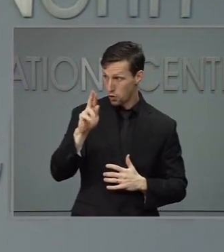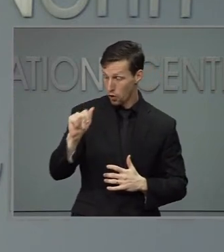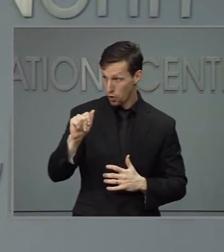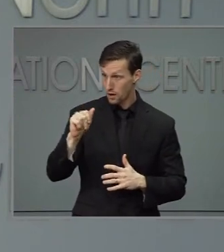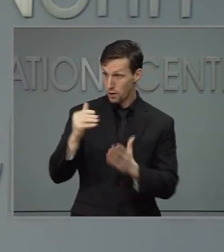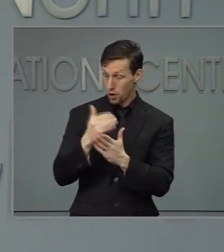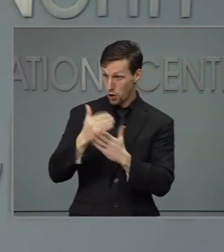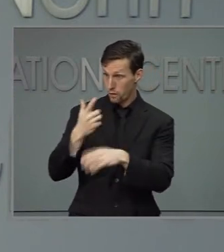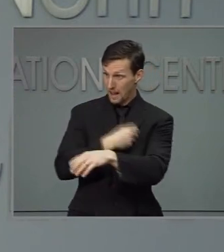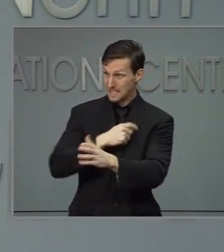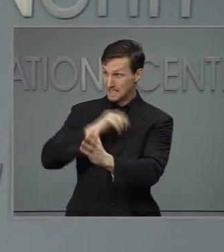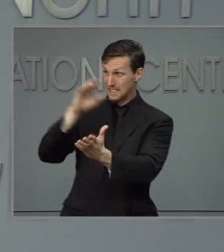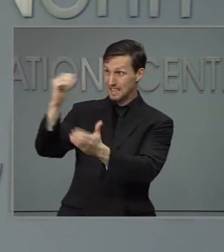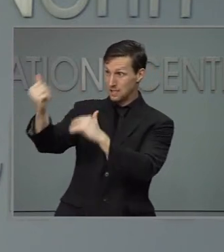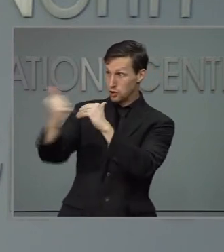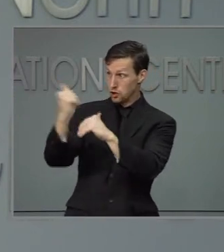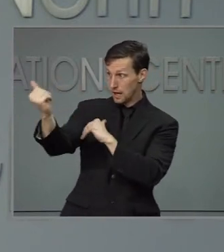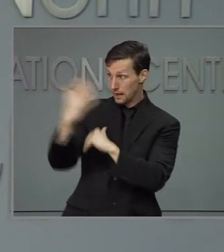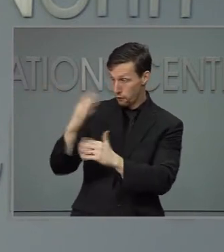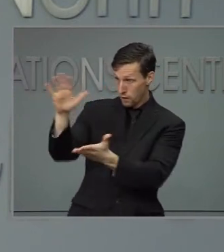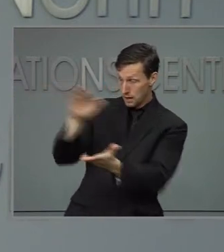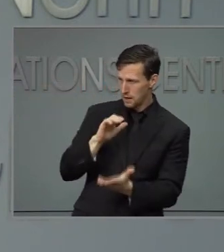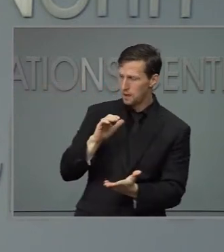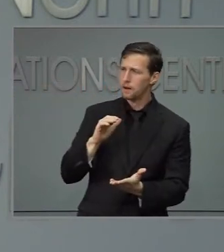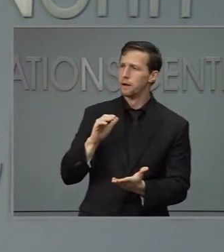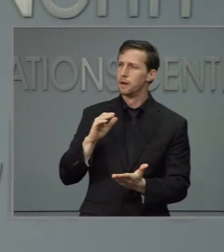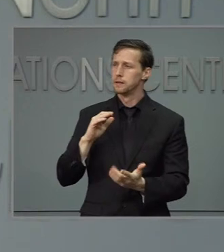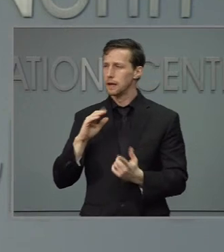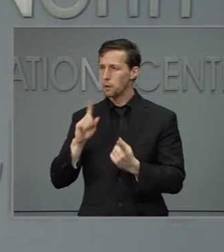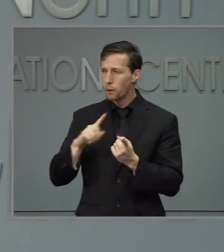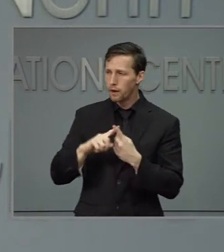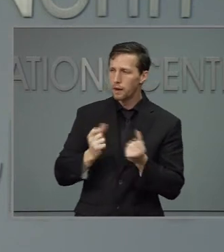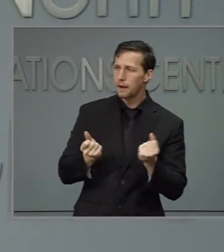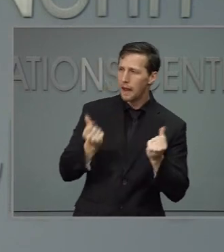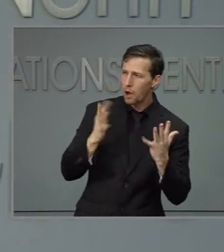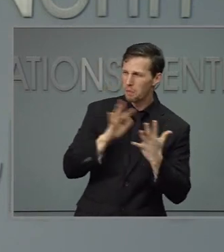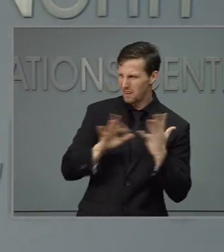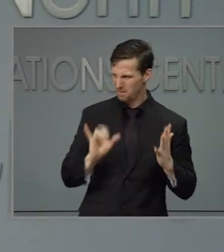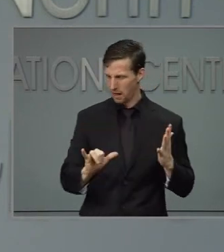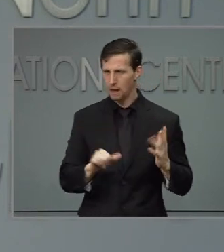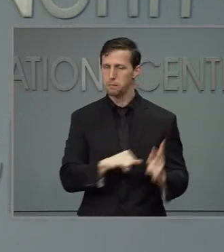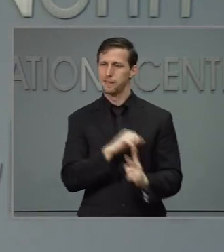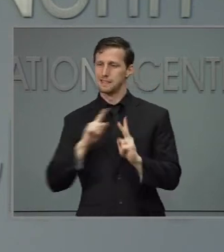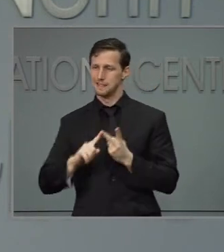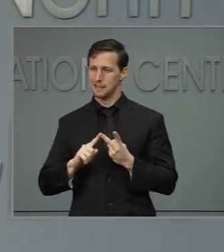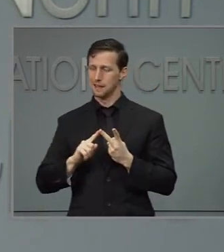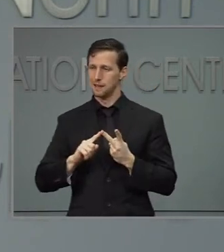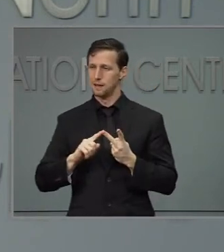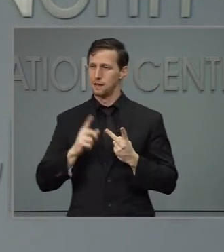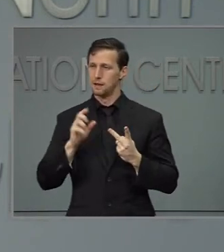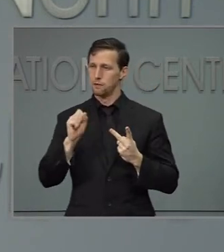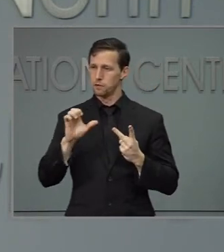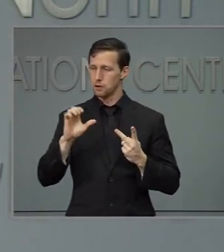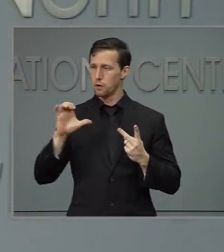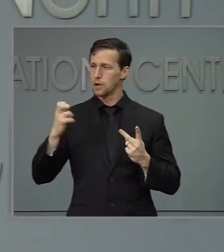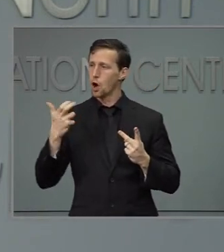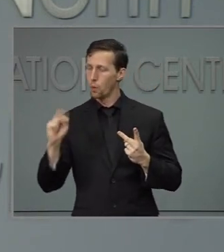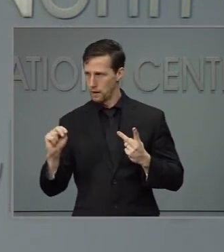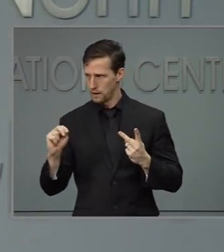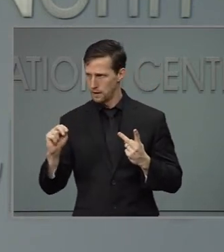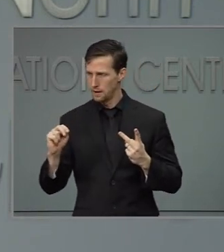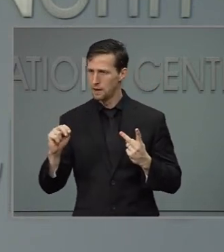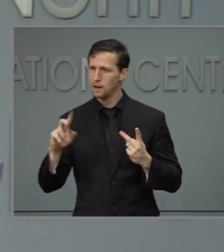And then I was also want ask Secretary Cohen about if she had an update on where discussions stand involved with Cardinal